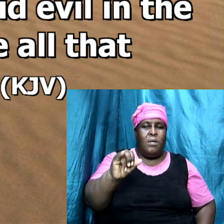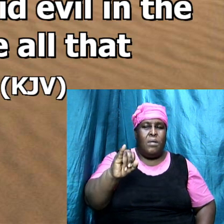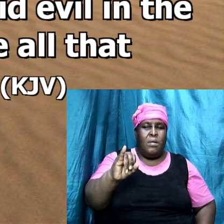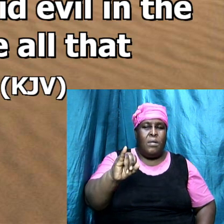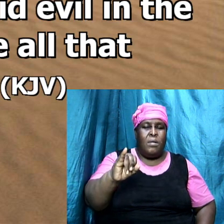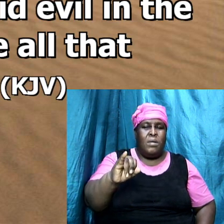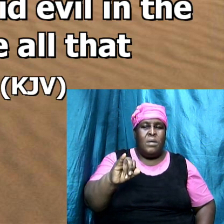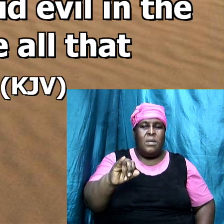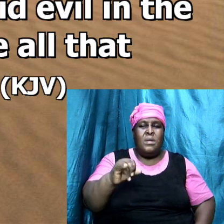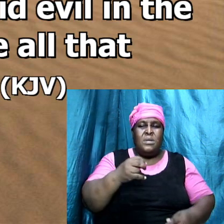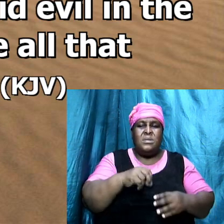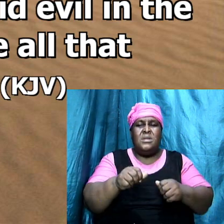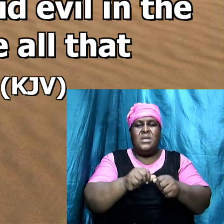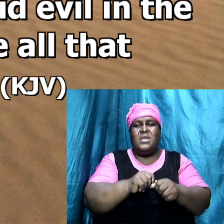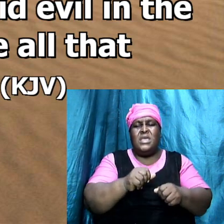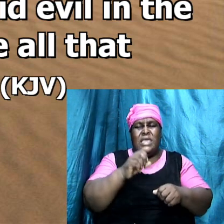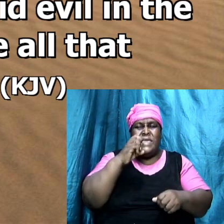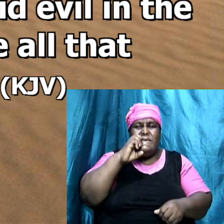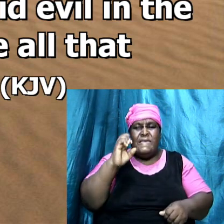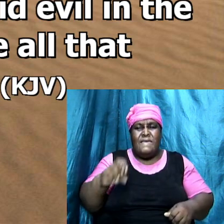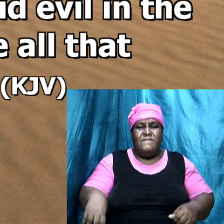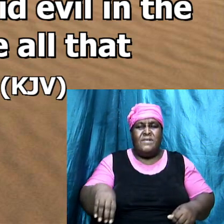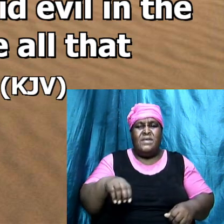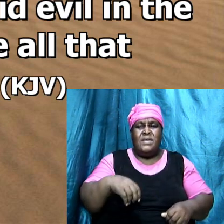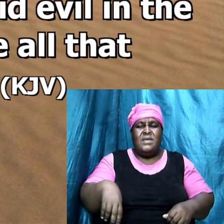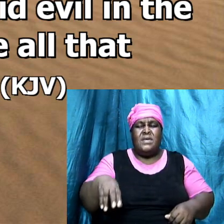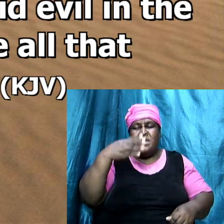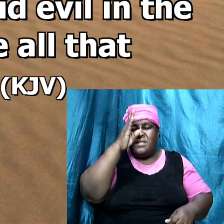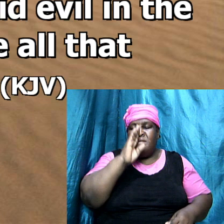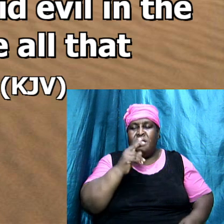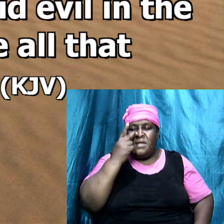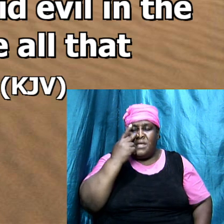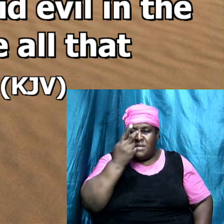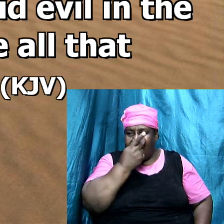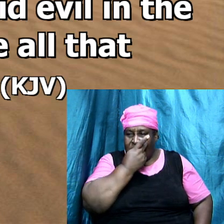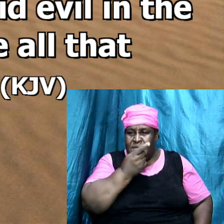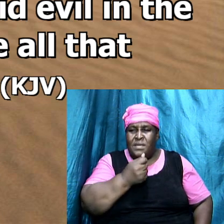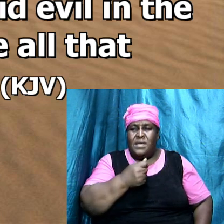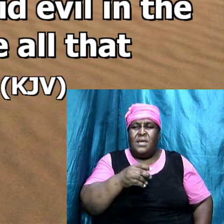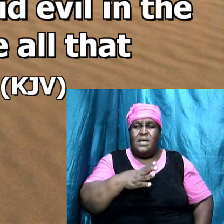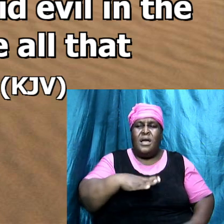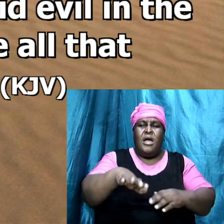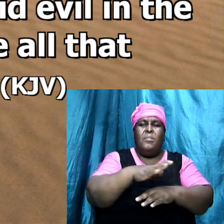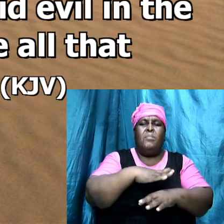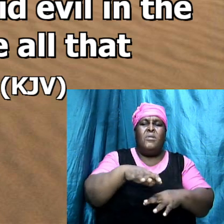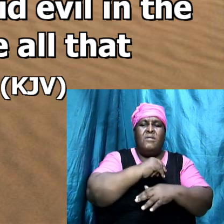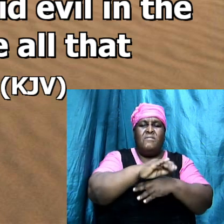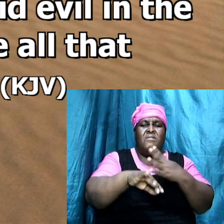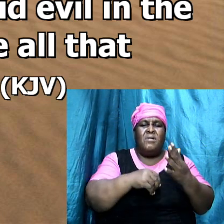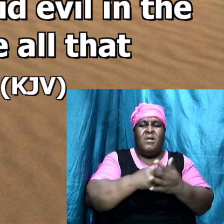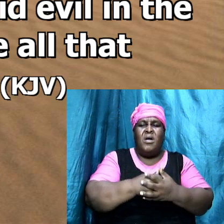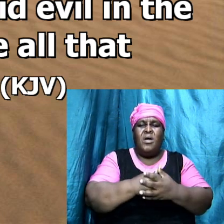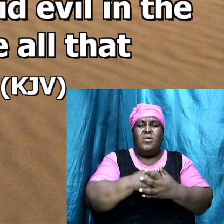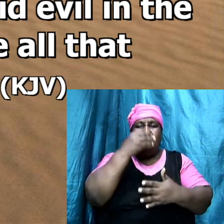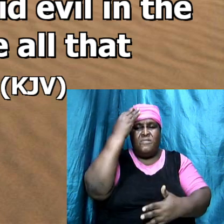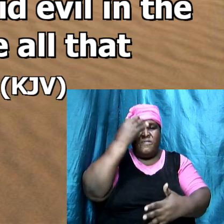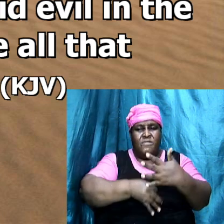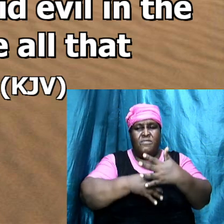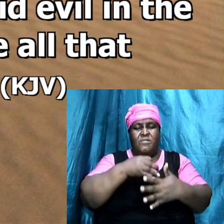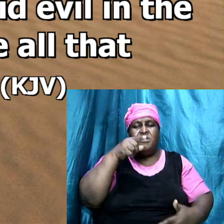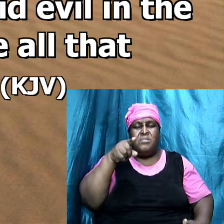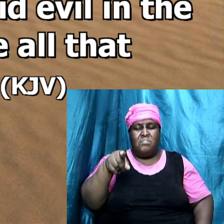of Omri did evil in the sight of the Lord above all that were before him